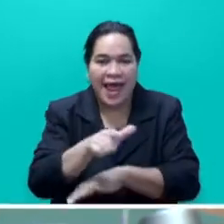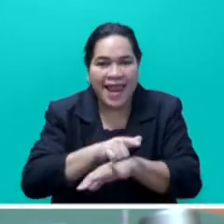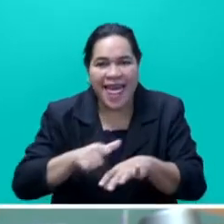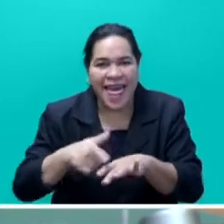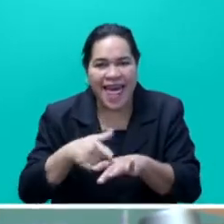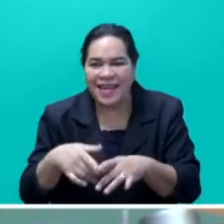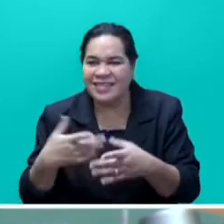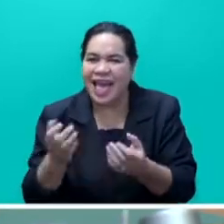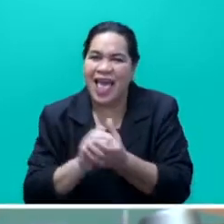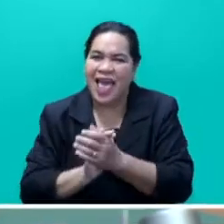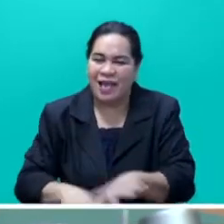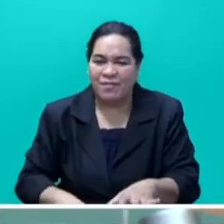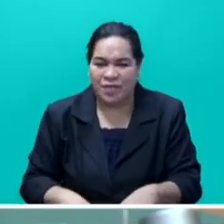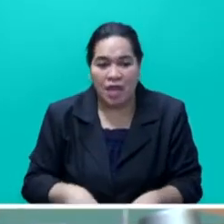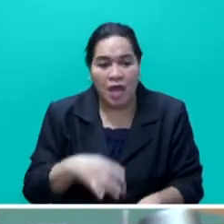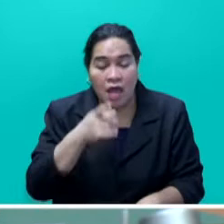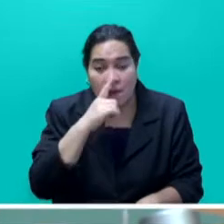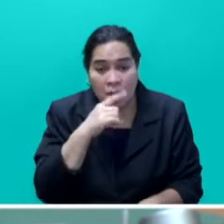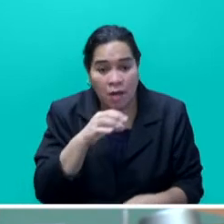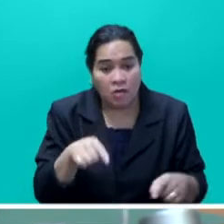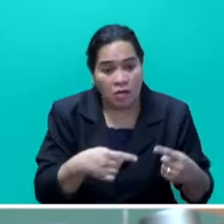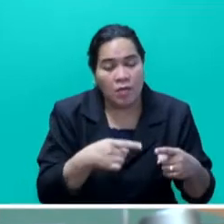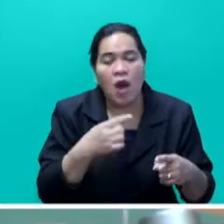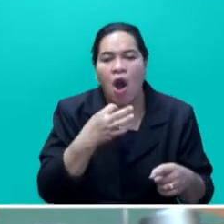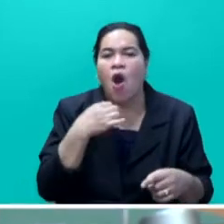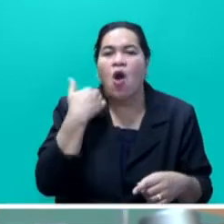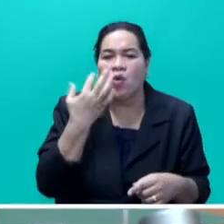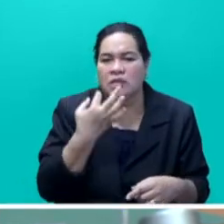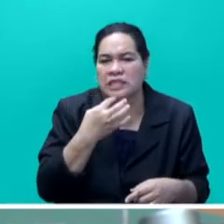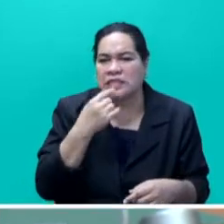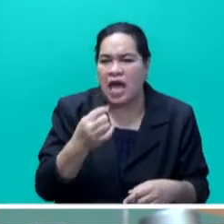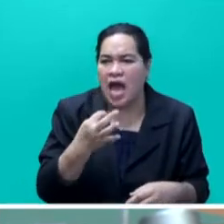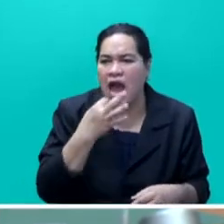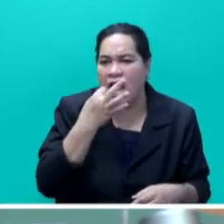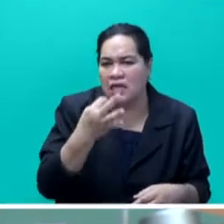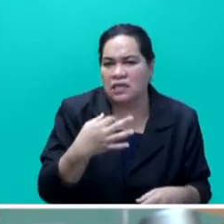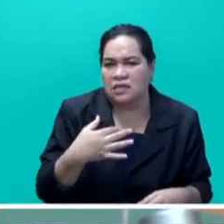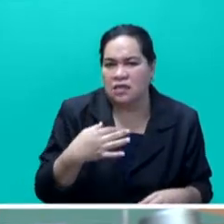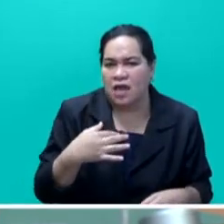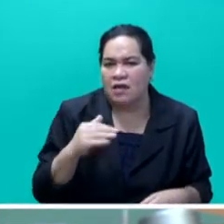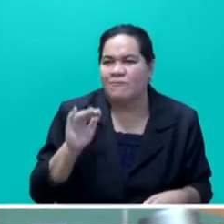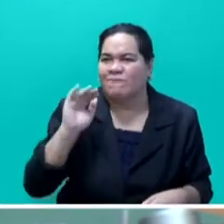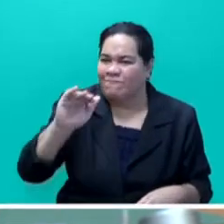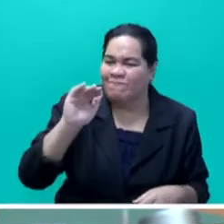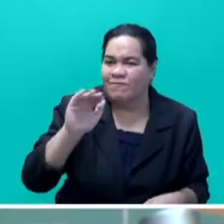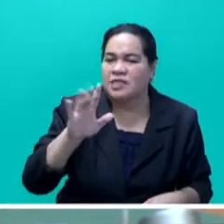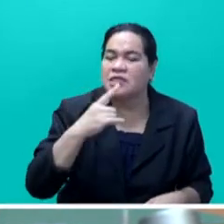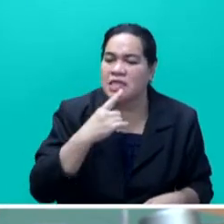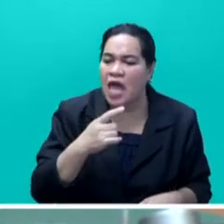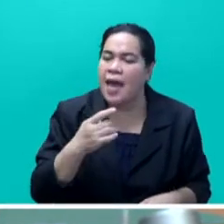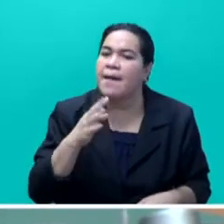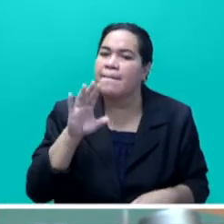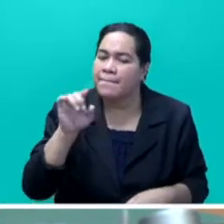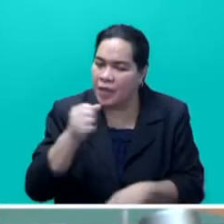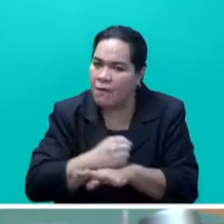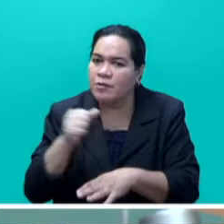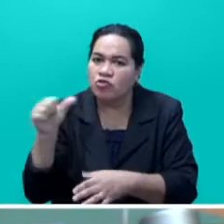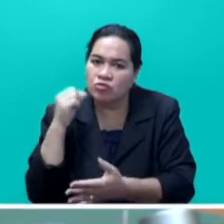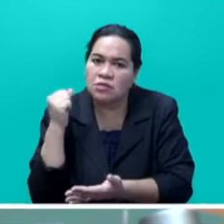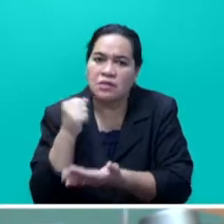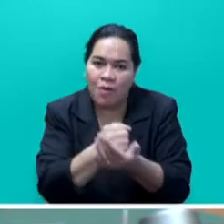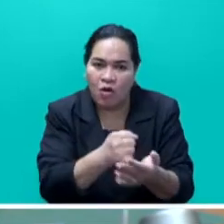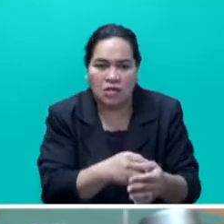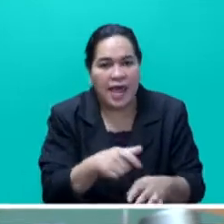from the other side argued for more support to land-owning units. Here you go. The commercial agriculture, idle land